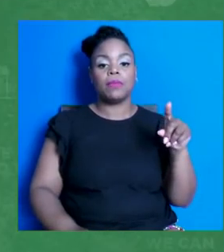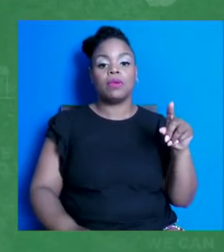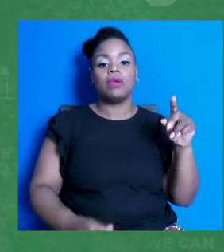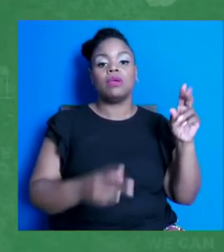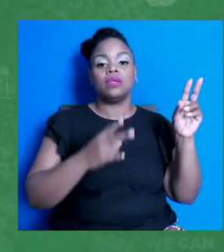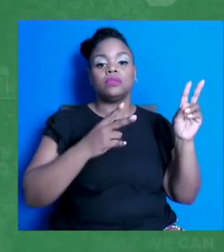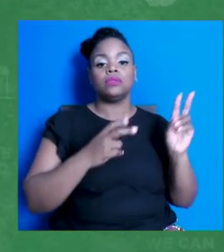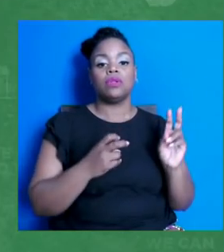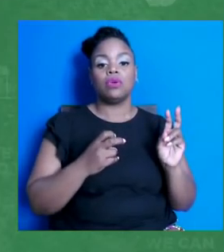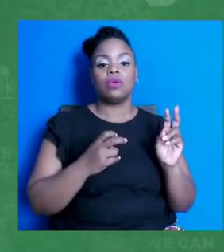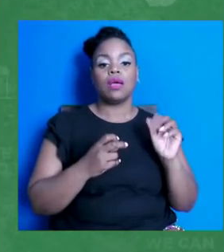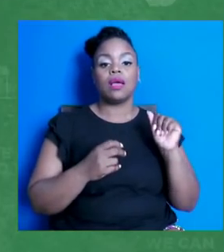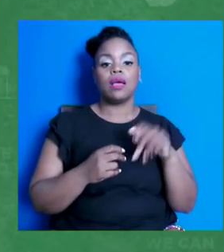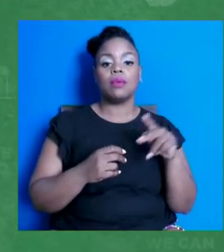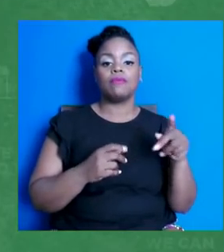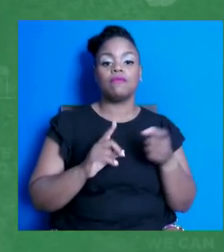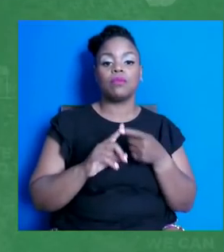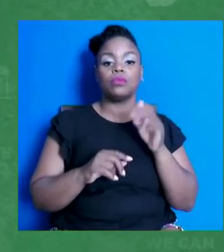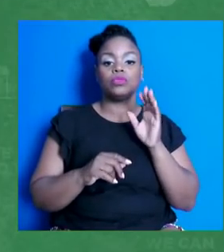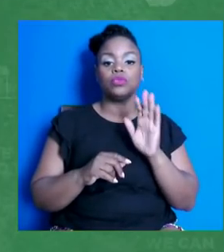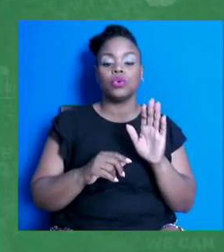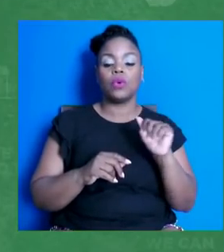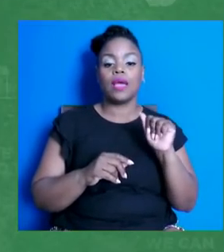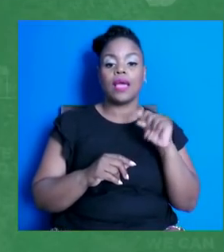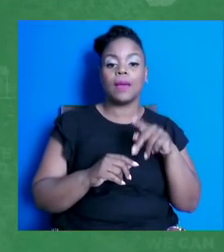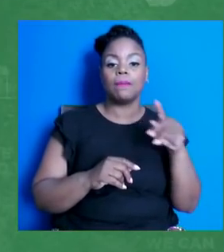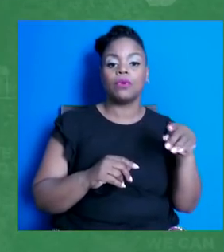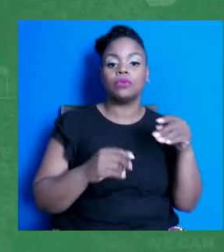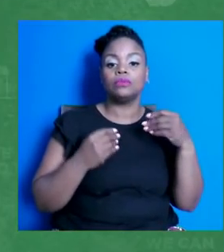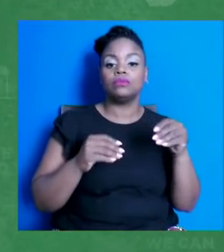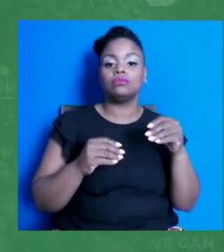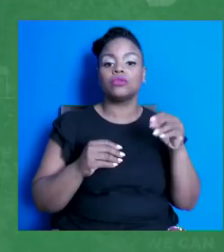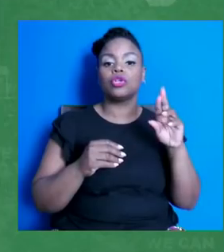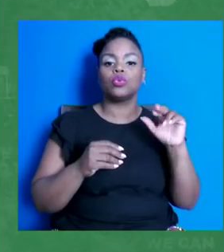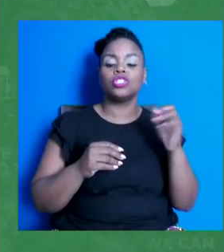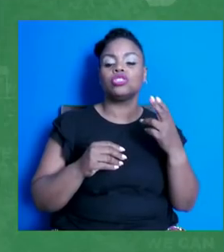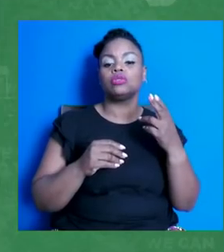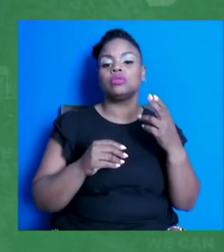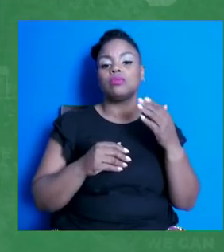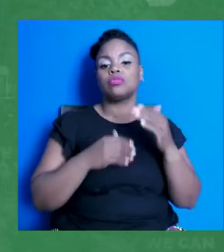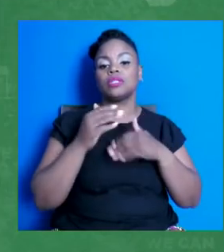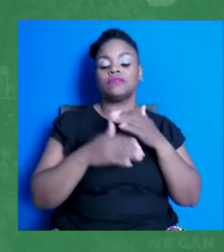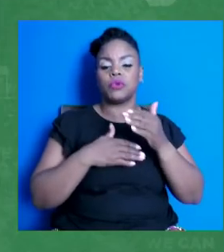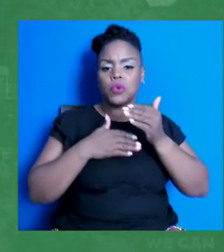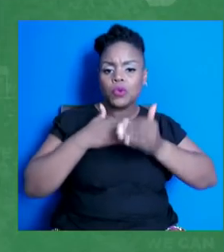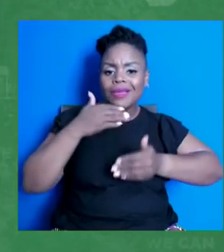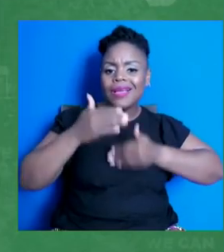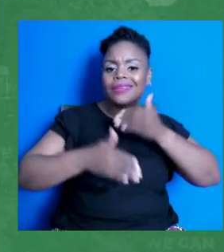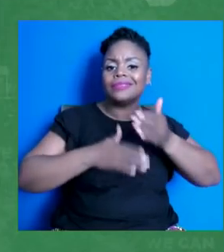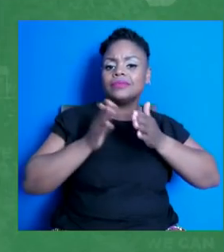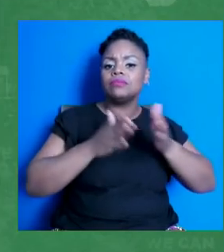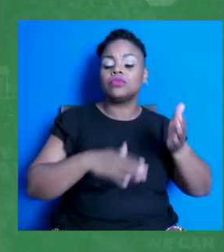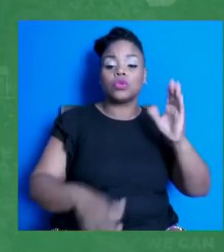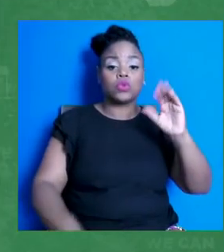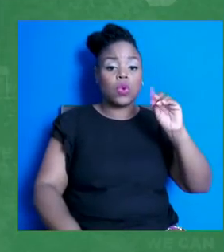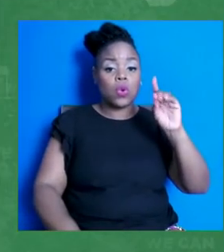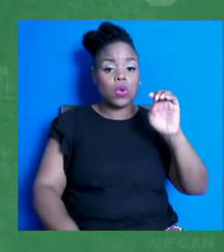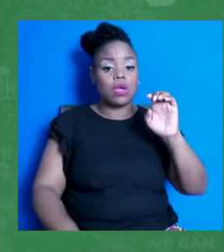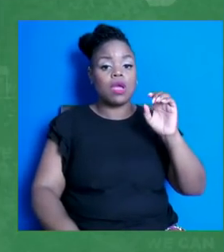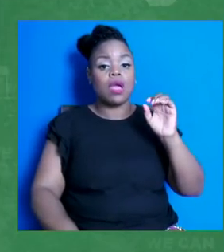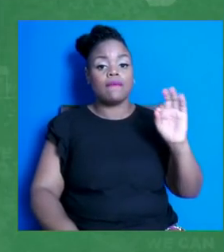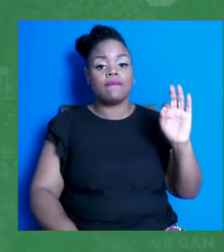your app store. It's called Reach Progressive Organizing. You can use our code up on the screen, MDWD37,